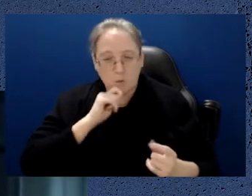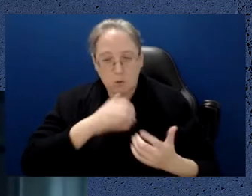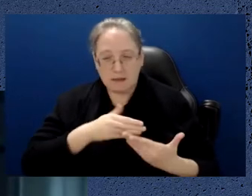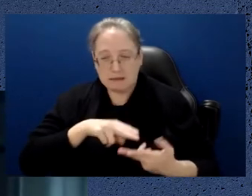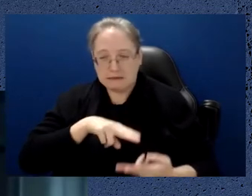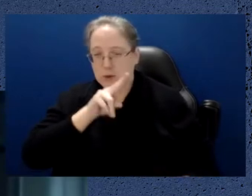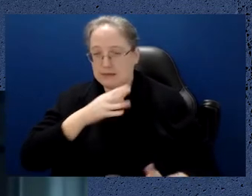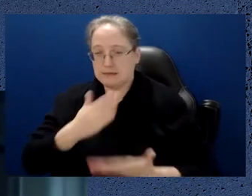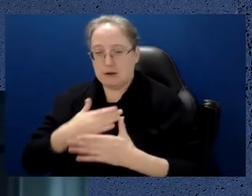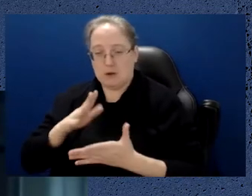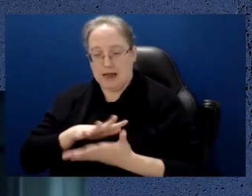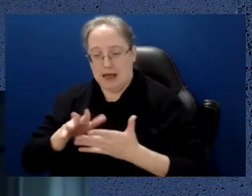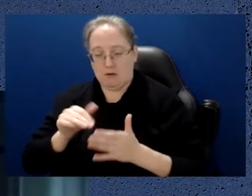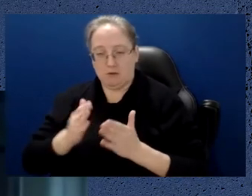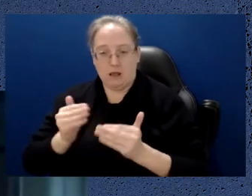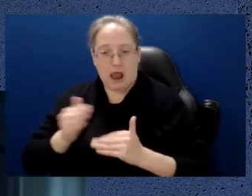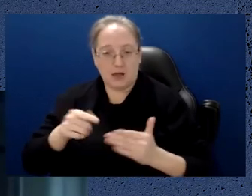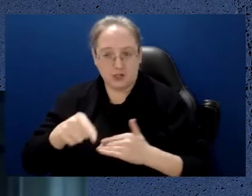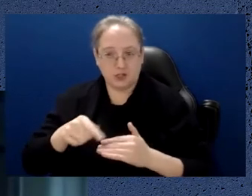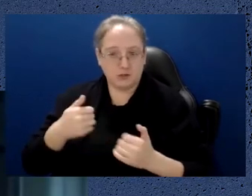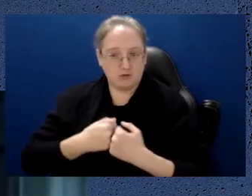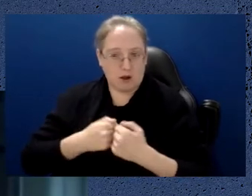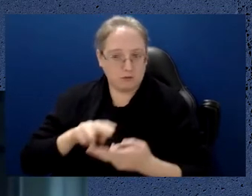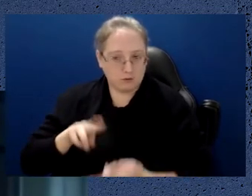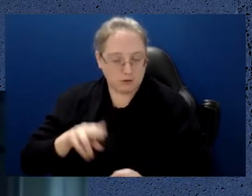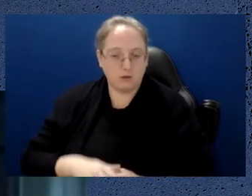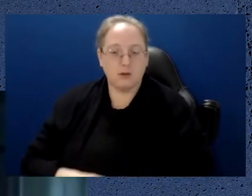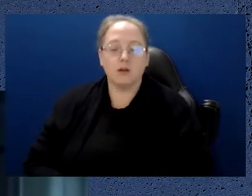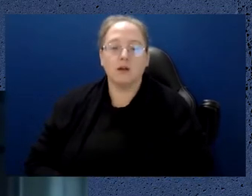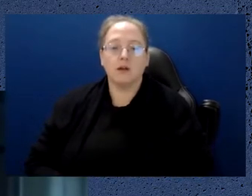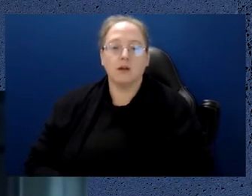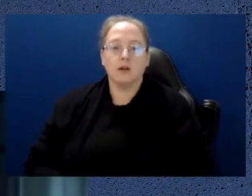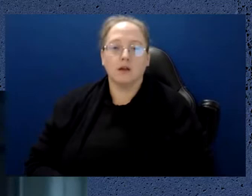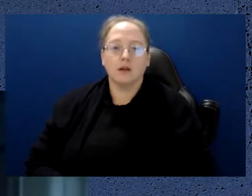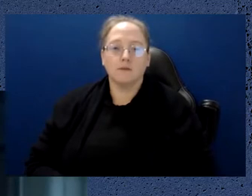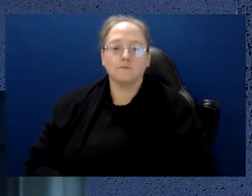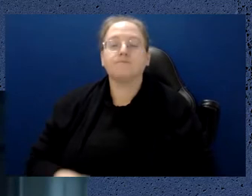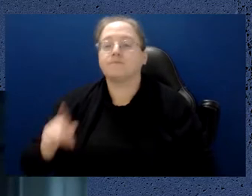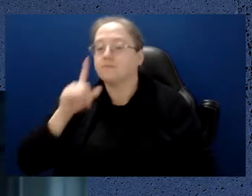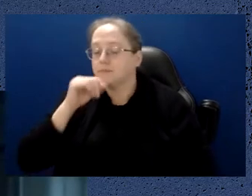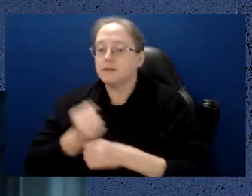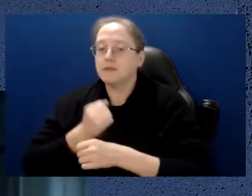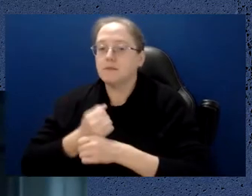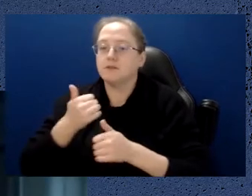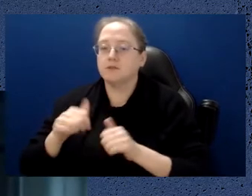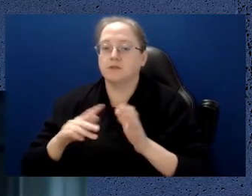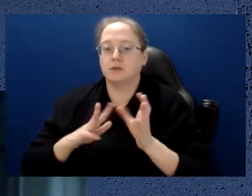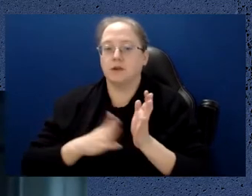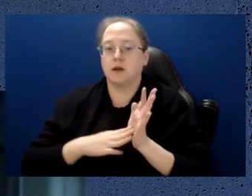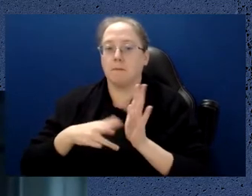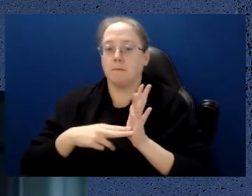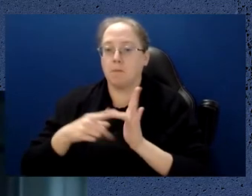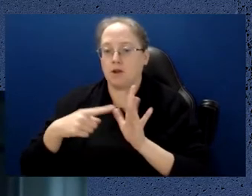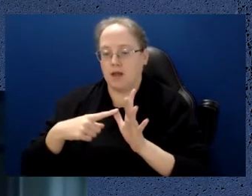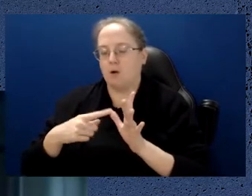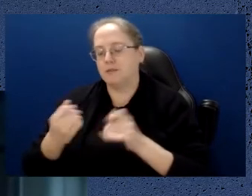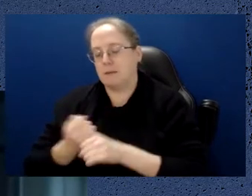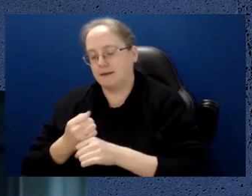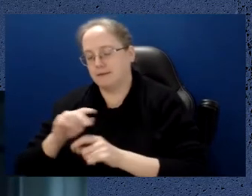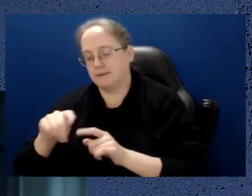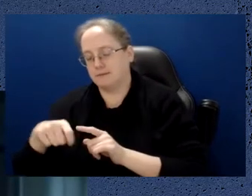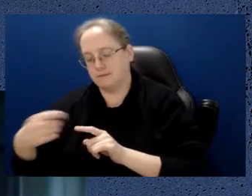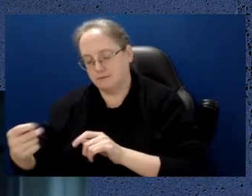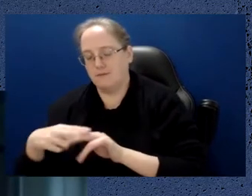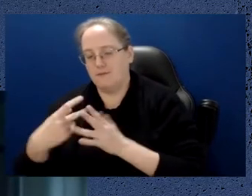process used to create fertile nitrogen fertilizers, or in fact used to create ammonia, which is used to create nitrogen fertilizers.